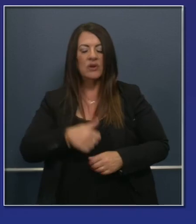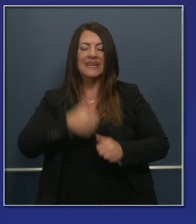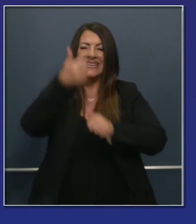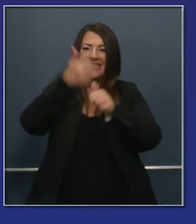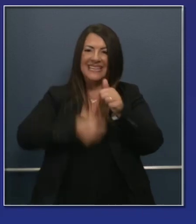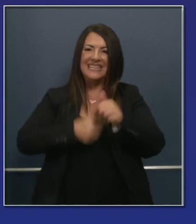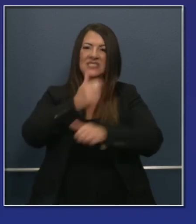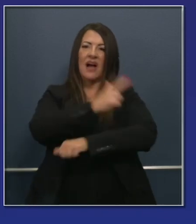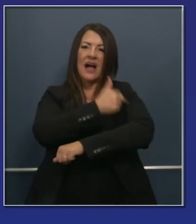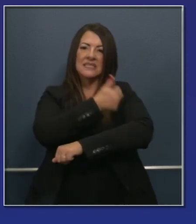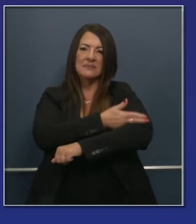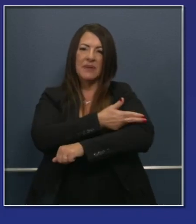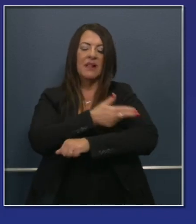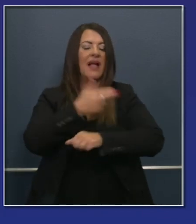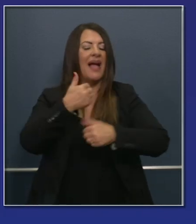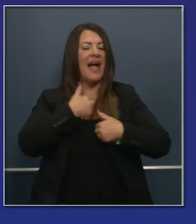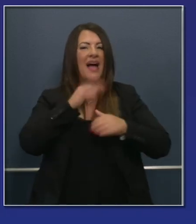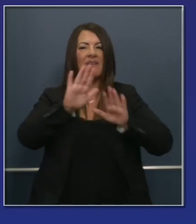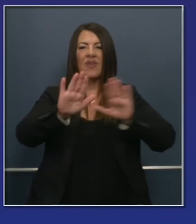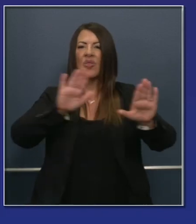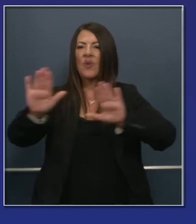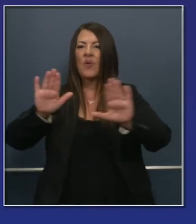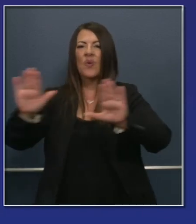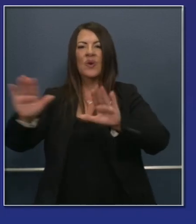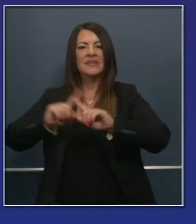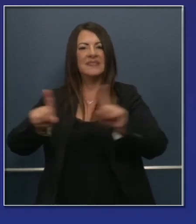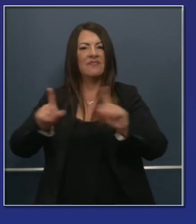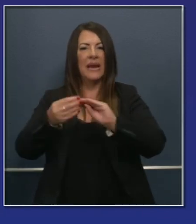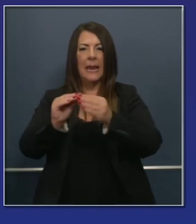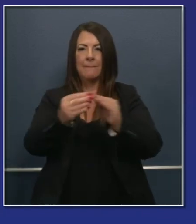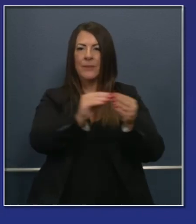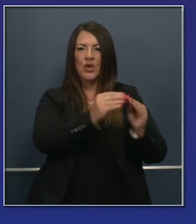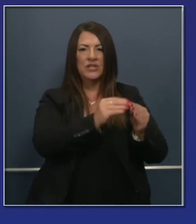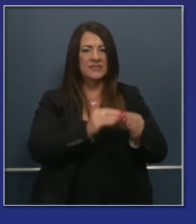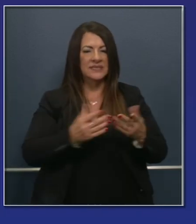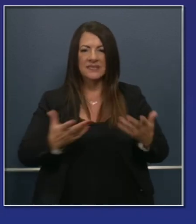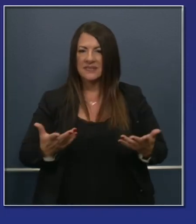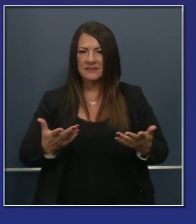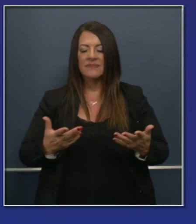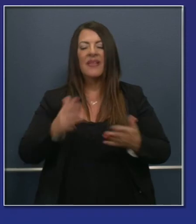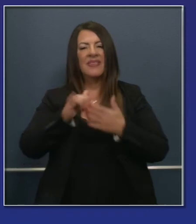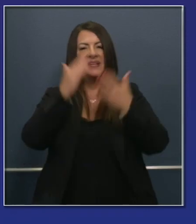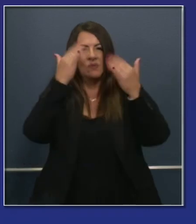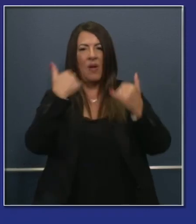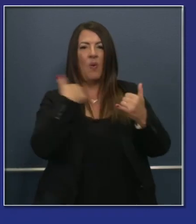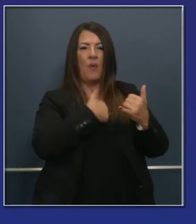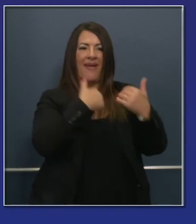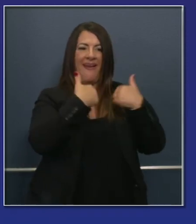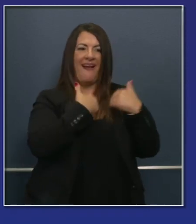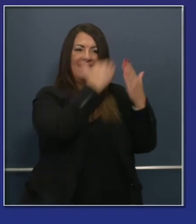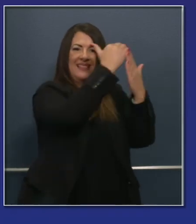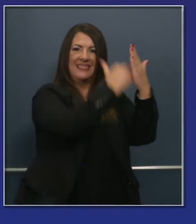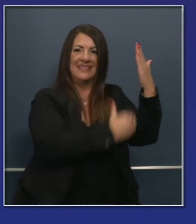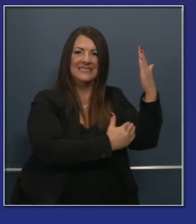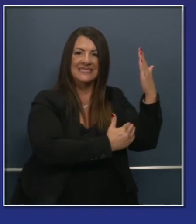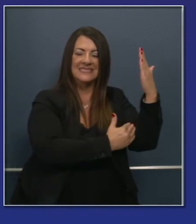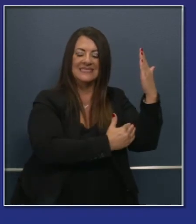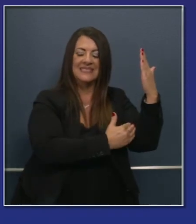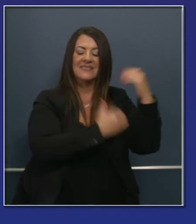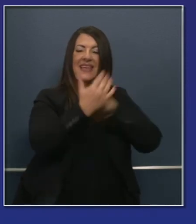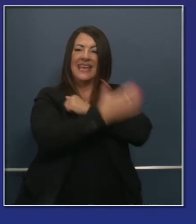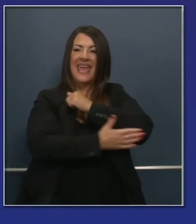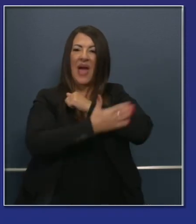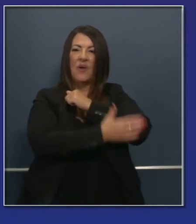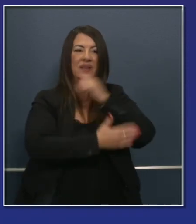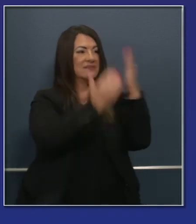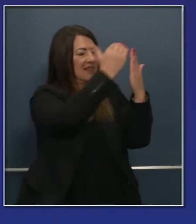be very different in terms of outlook and concerns for you. That's why we have a county monitoring list reminding you the state's